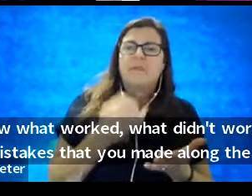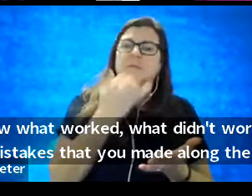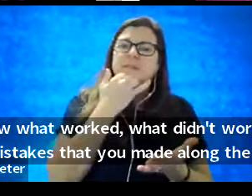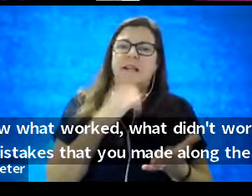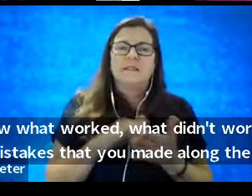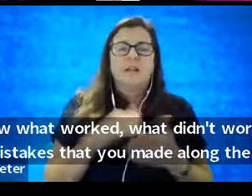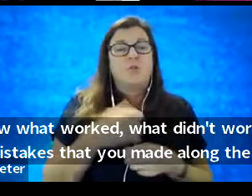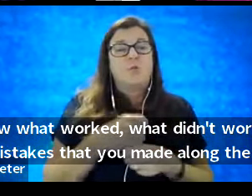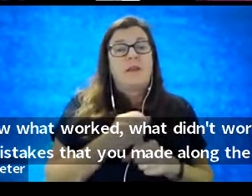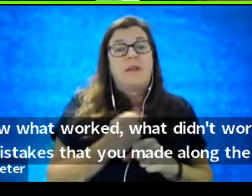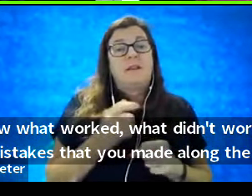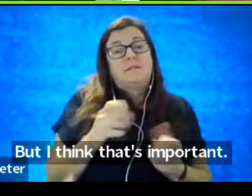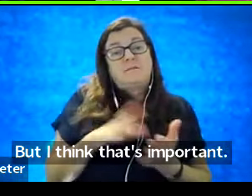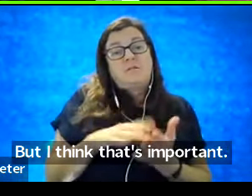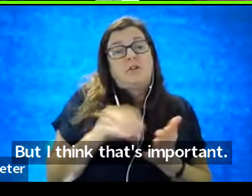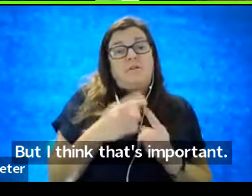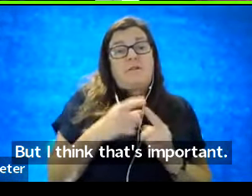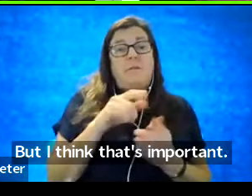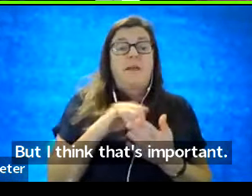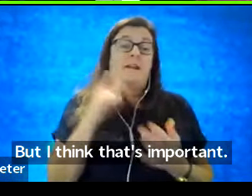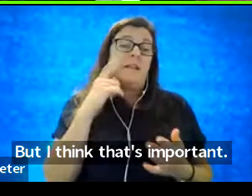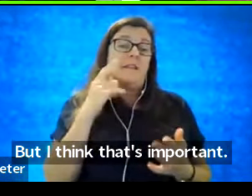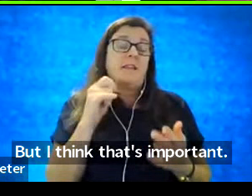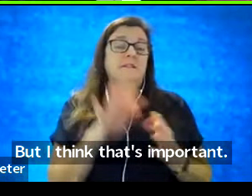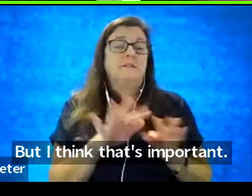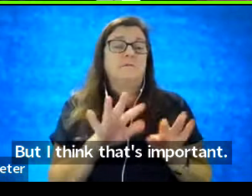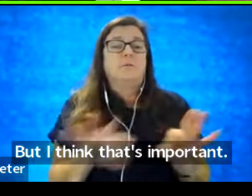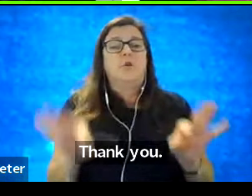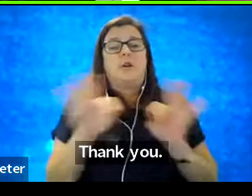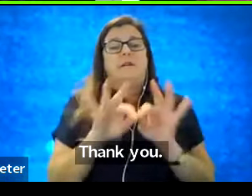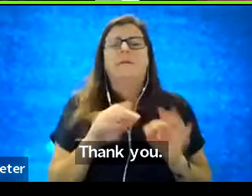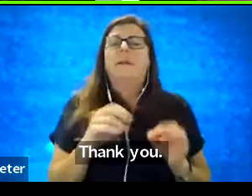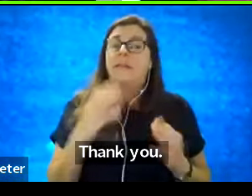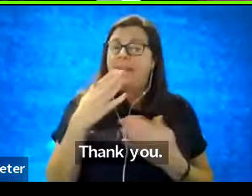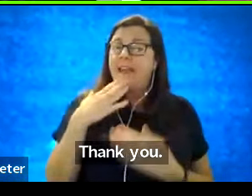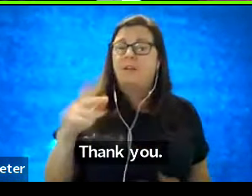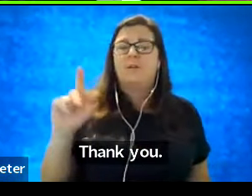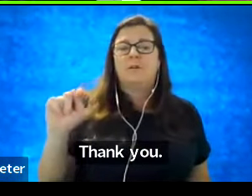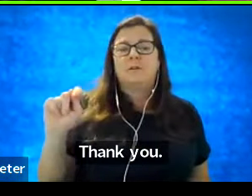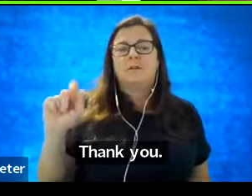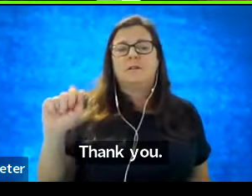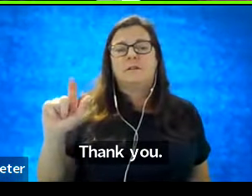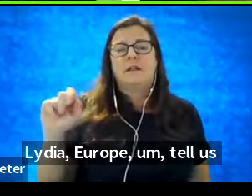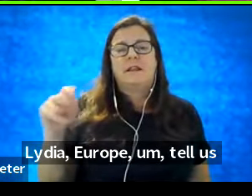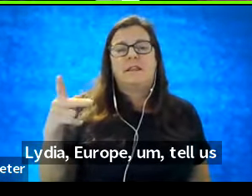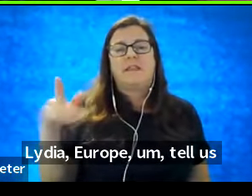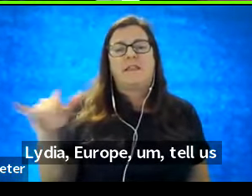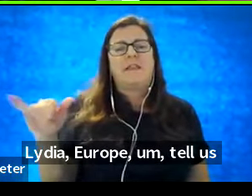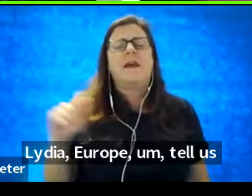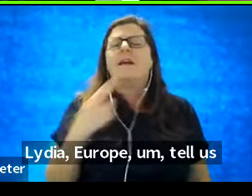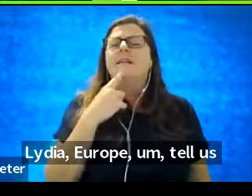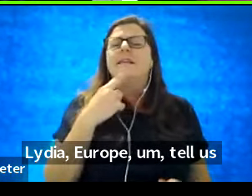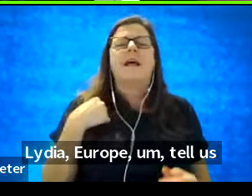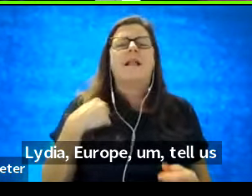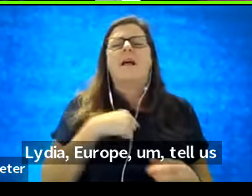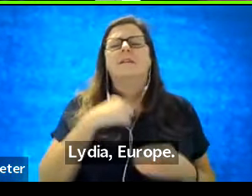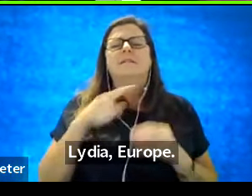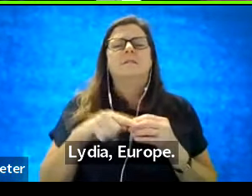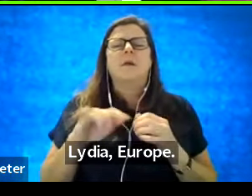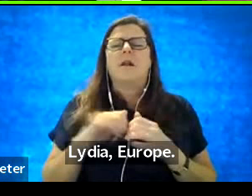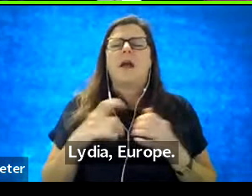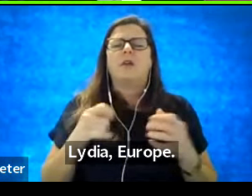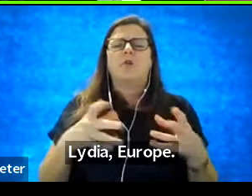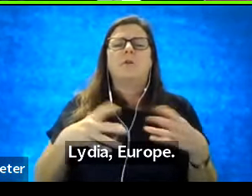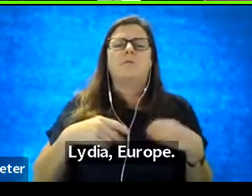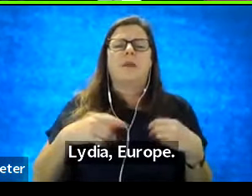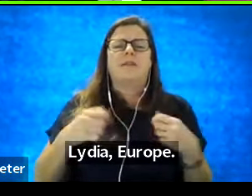that's important. Thank you. Talithia, you're up. Talithia, us about how you embrace all that you are,